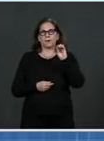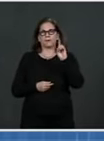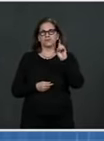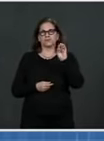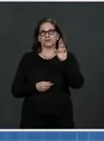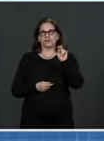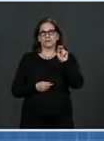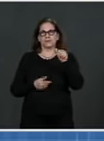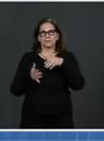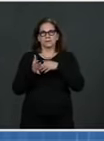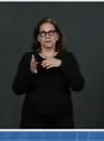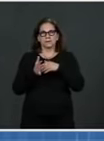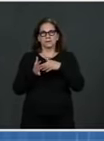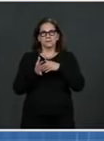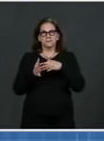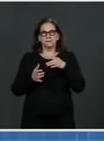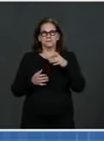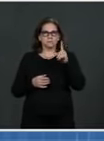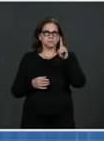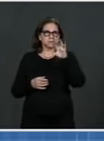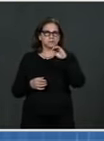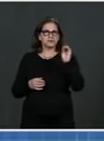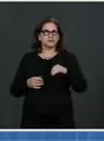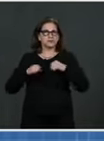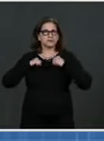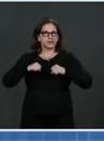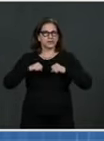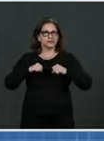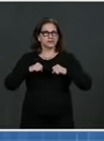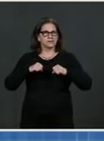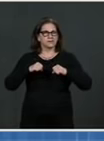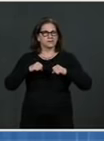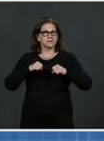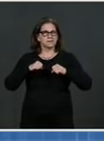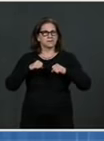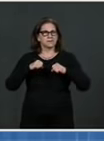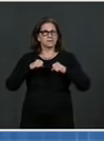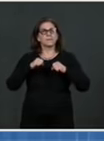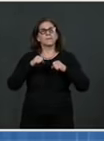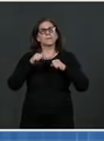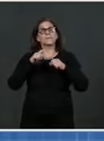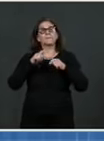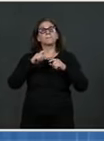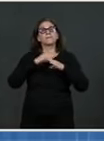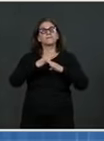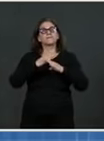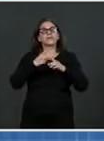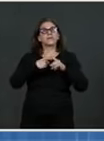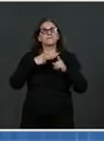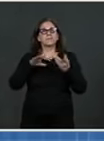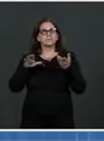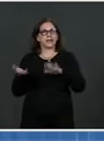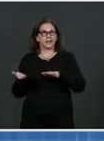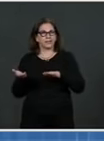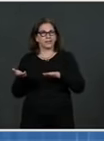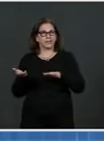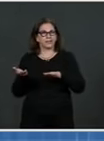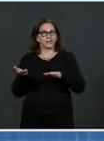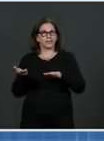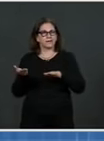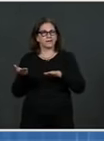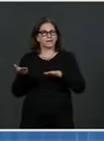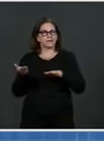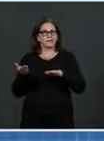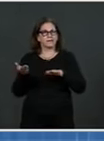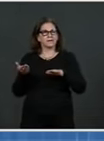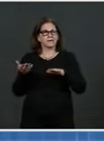protection against hospitalizations and death. In other words, we can prevent what I showed you on the previous two